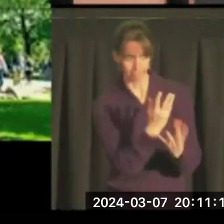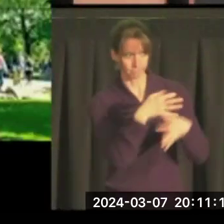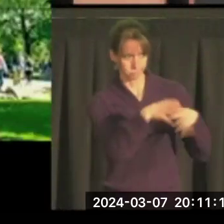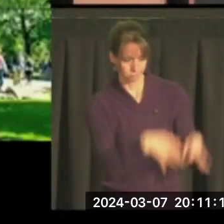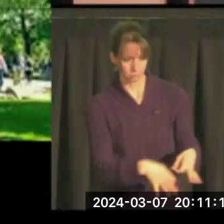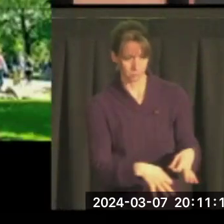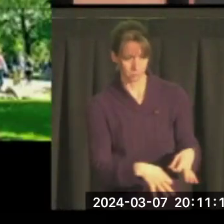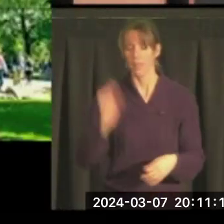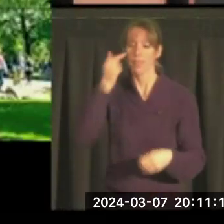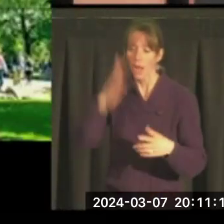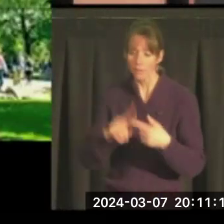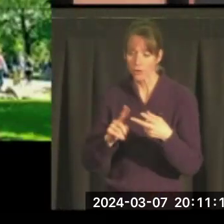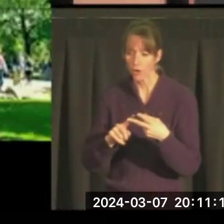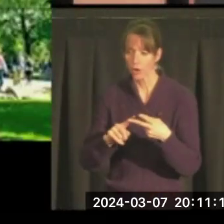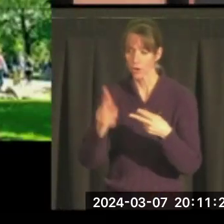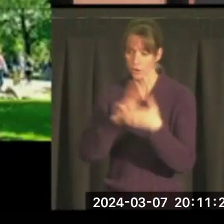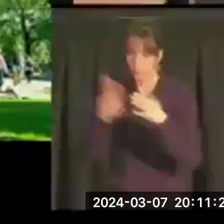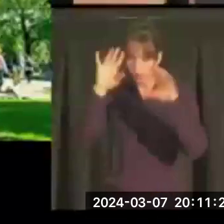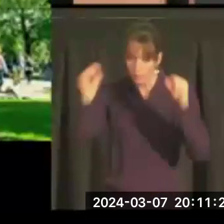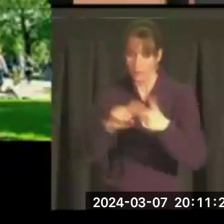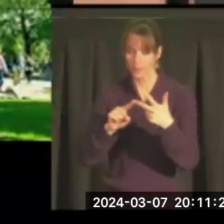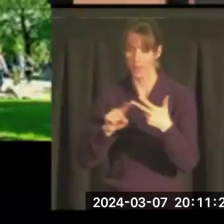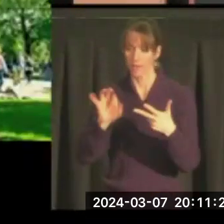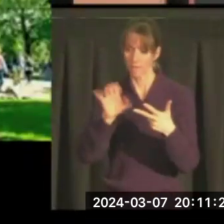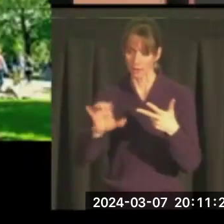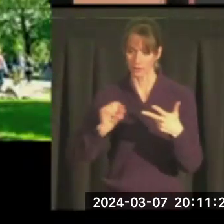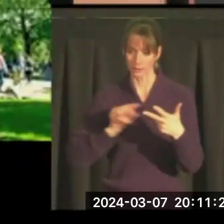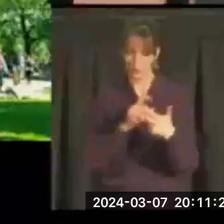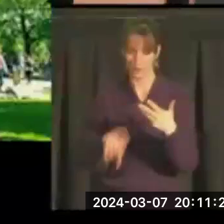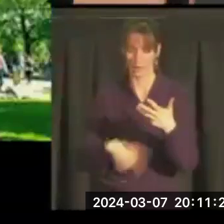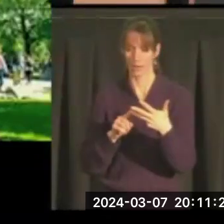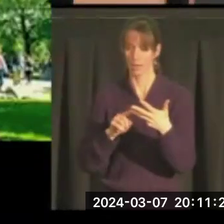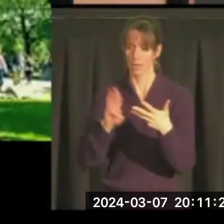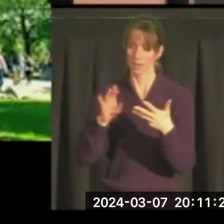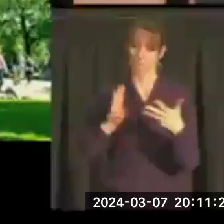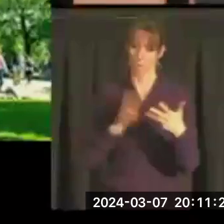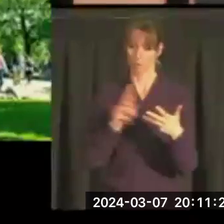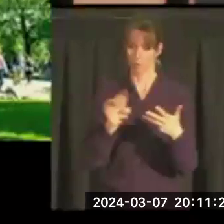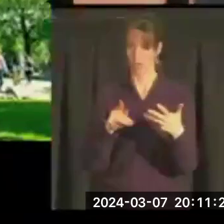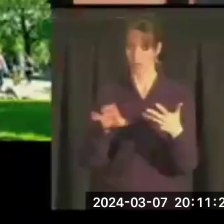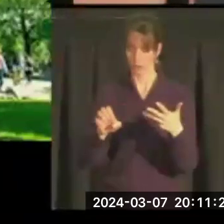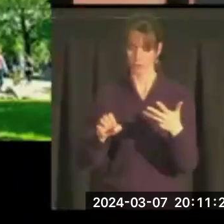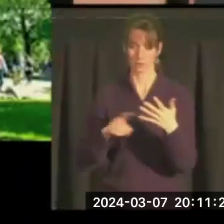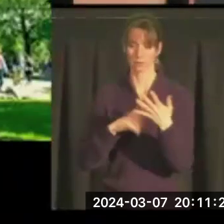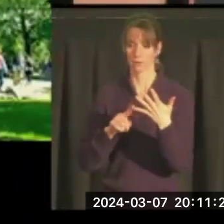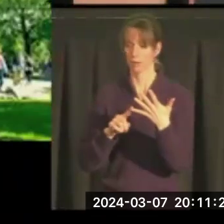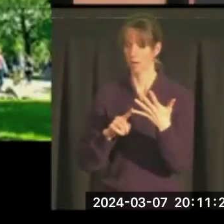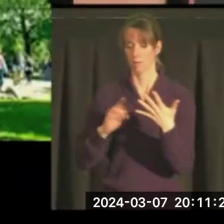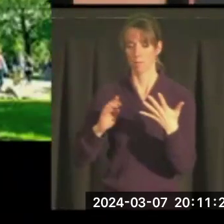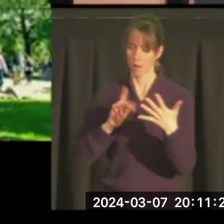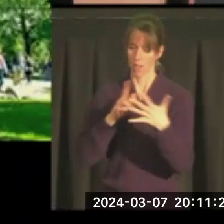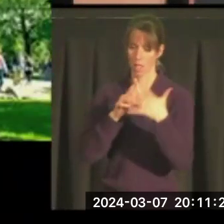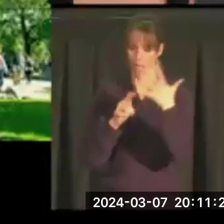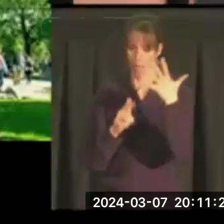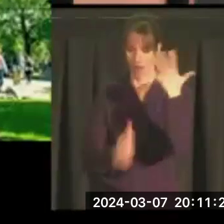Governor, President of the University, Faculty Senate, Board of Regents, Montana Congressional Delegation, and so on.